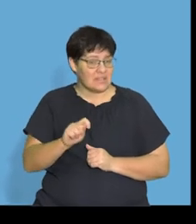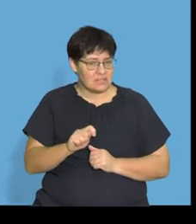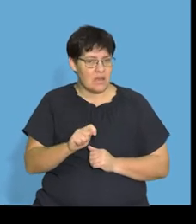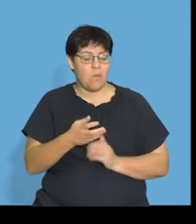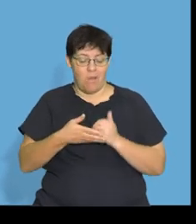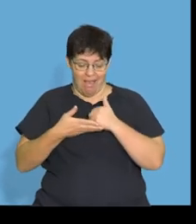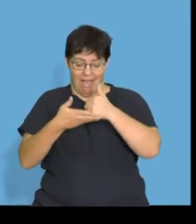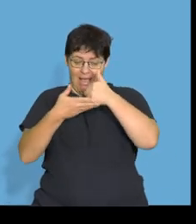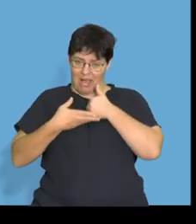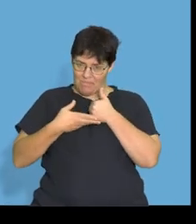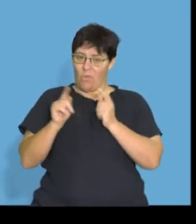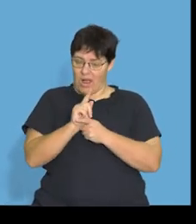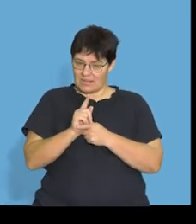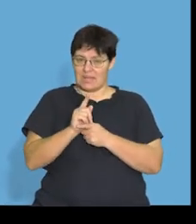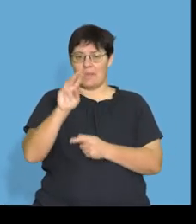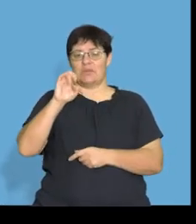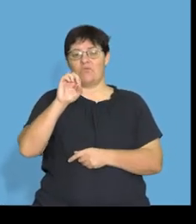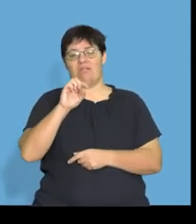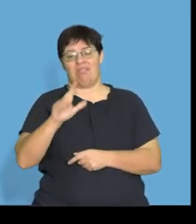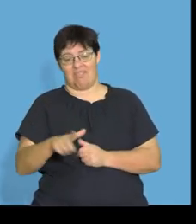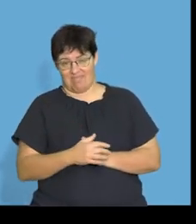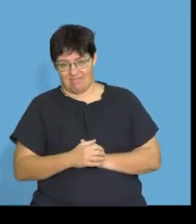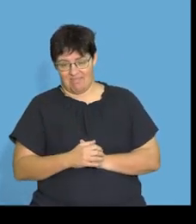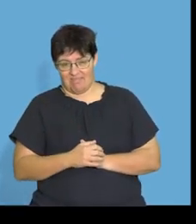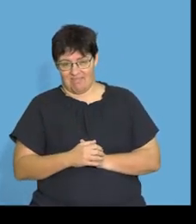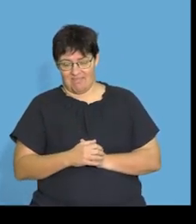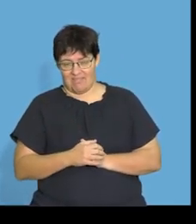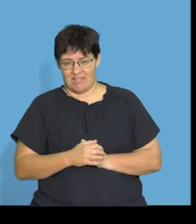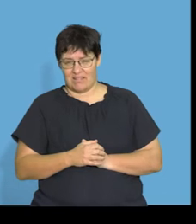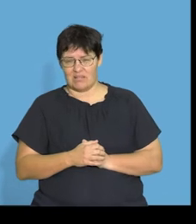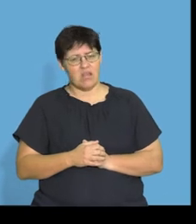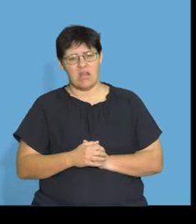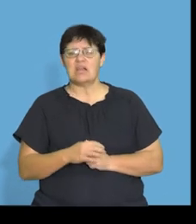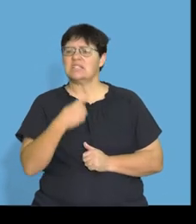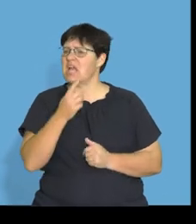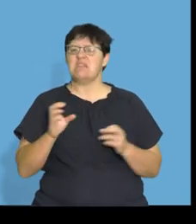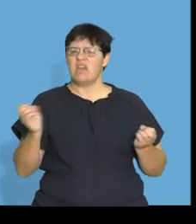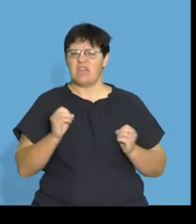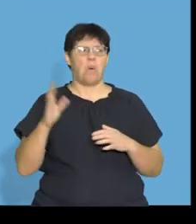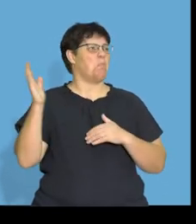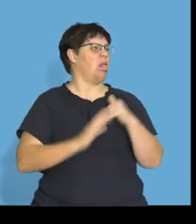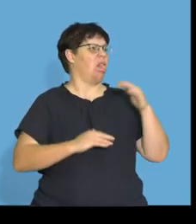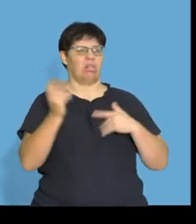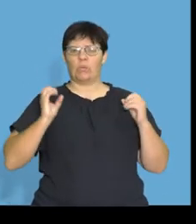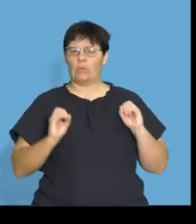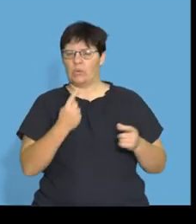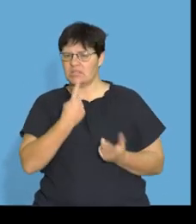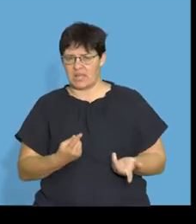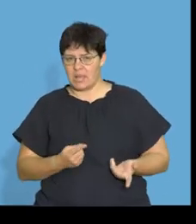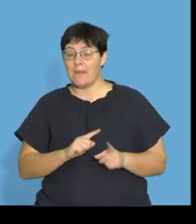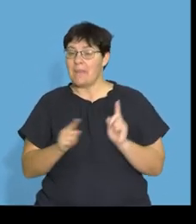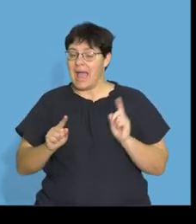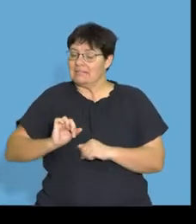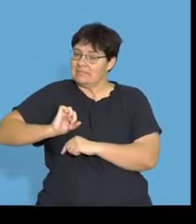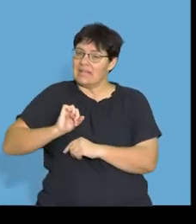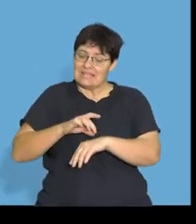to assist with the minerals. So if you can see that here, it doesn't say anything about building, right? It